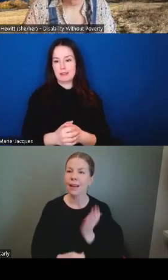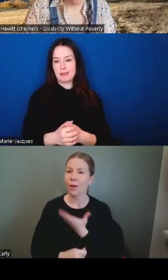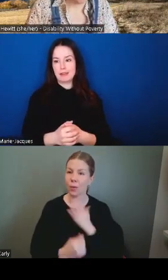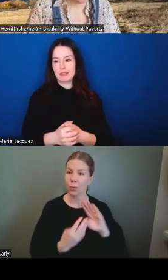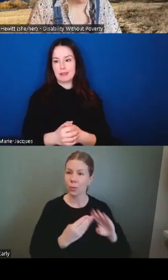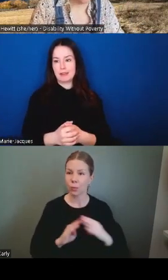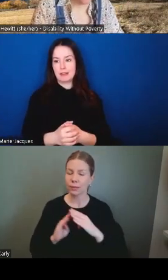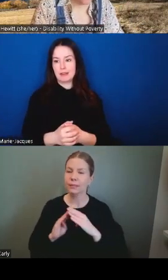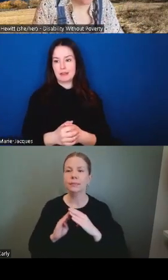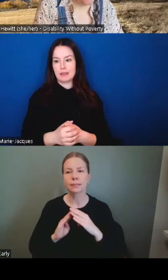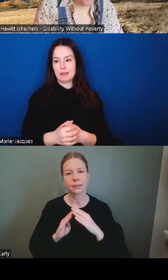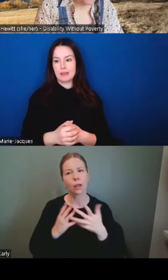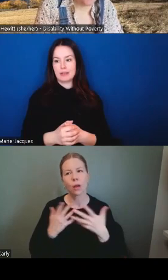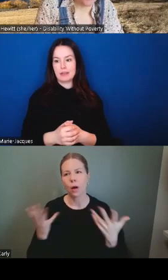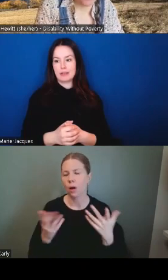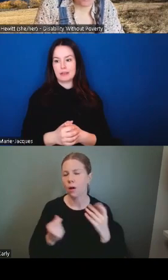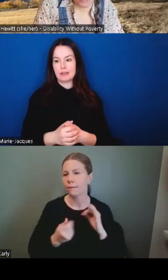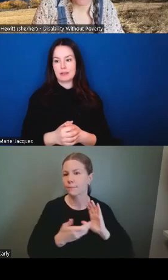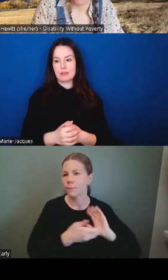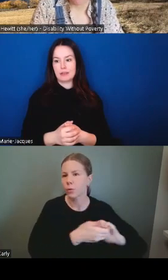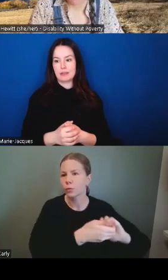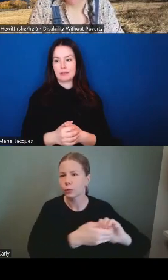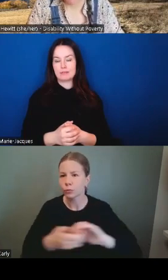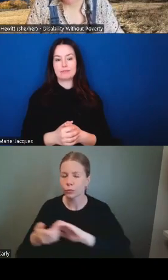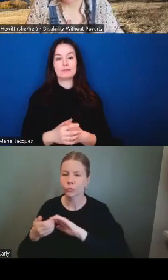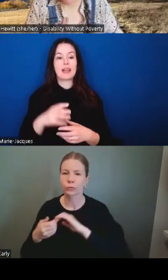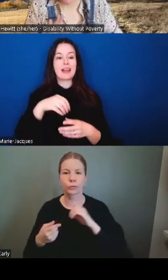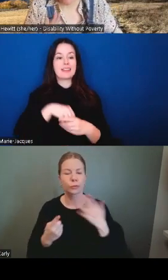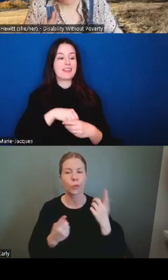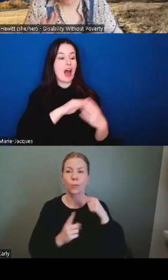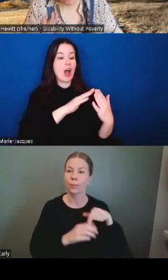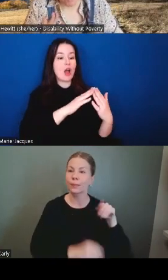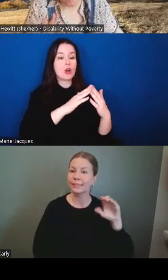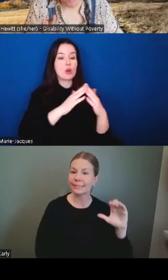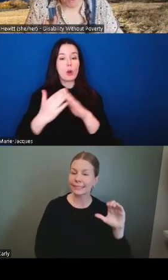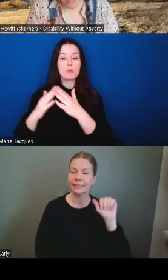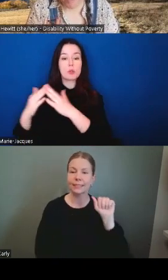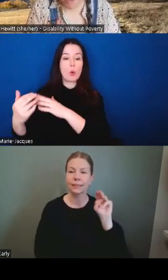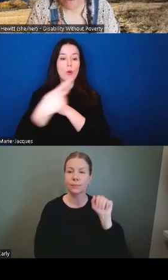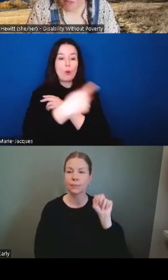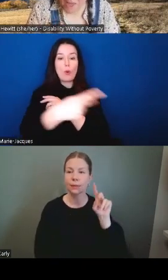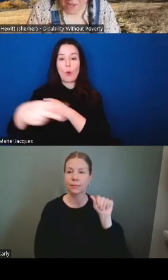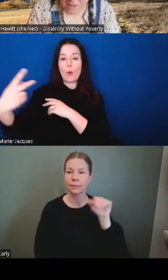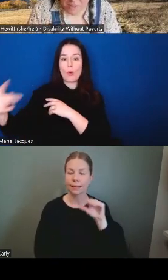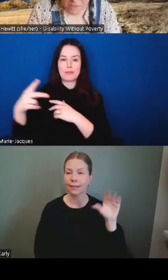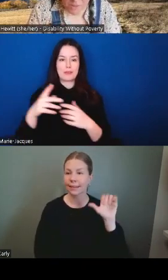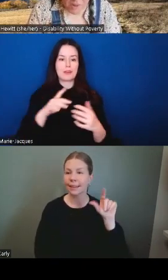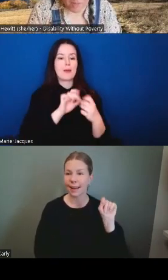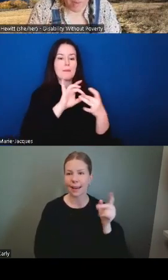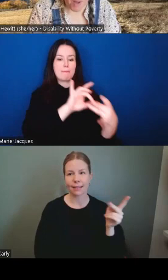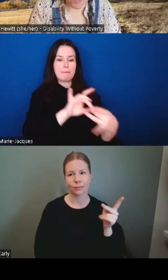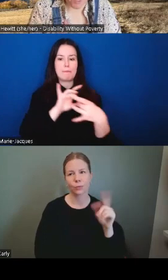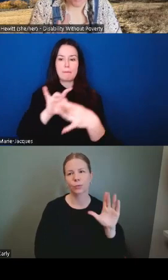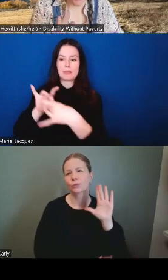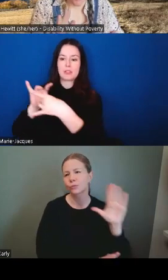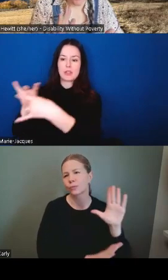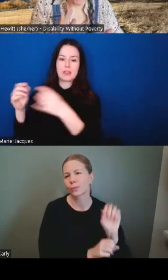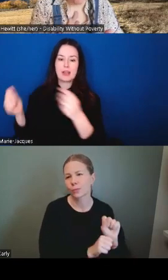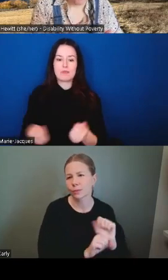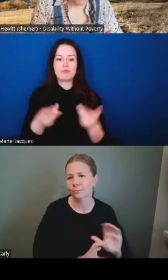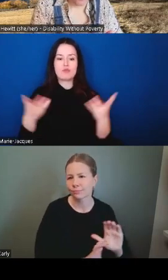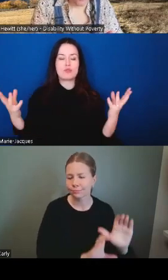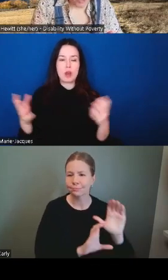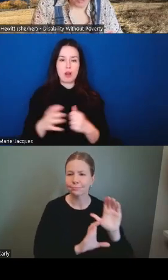um from amanda and cat in bc who are doing such great work and i'm going to forget names and so i apologize